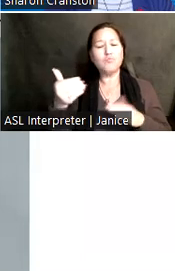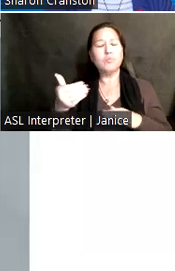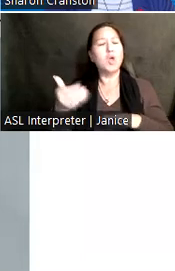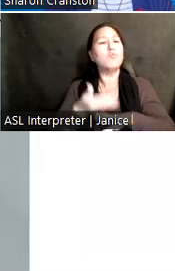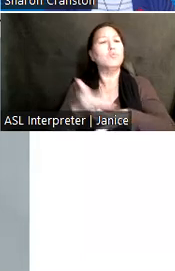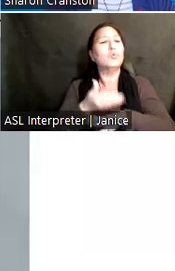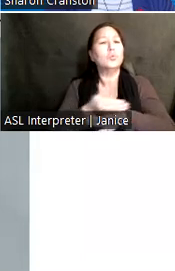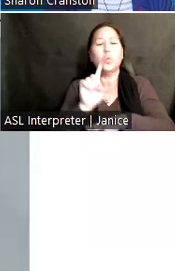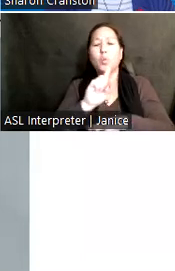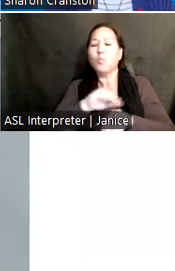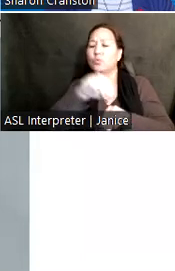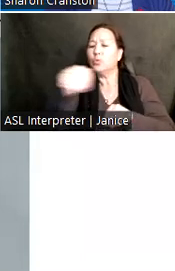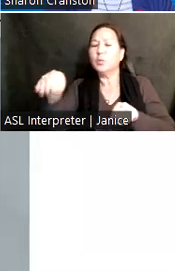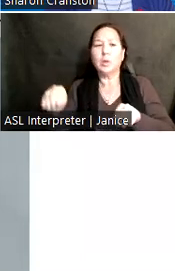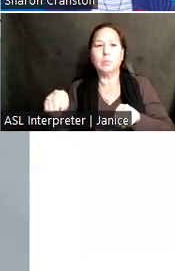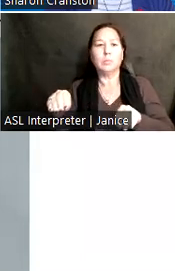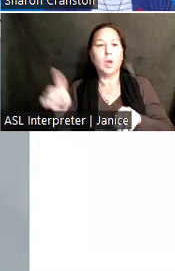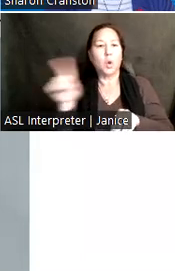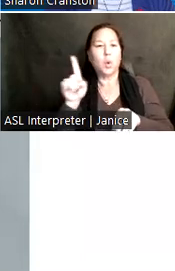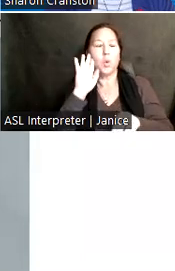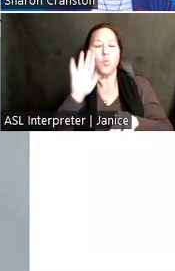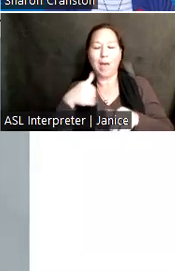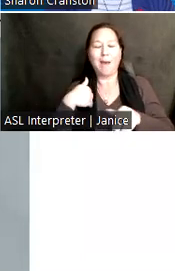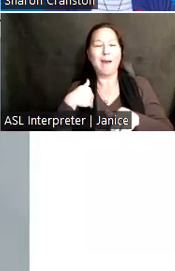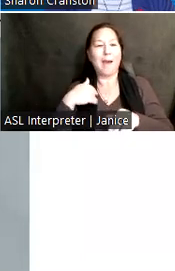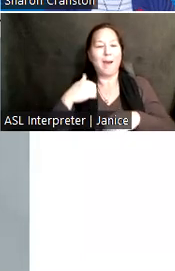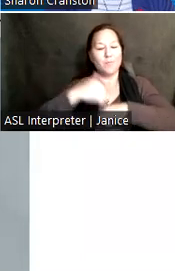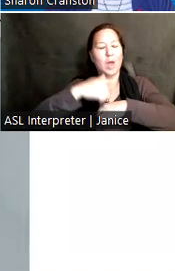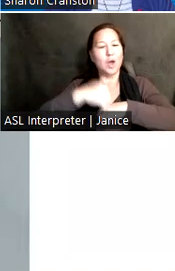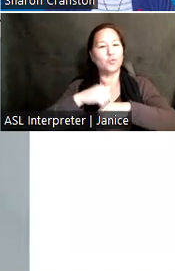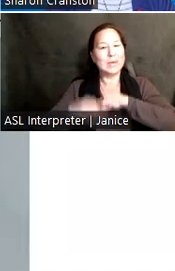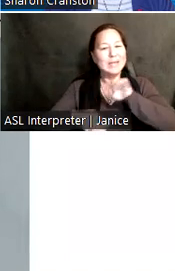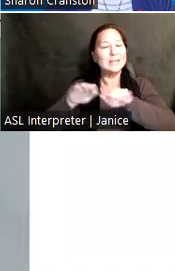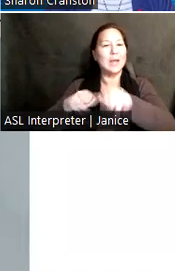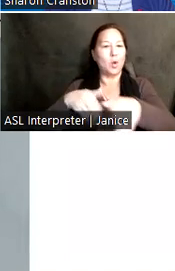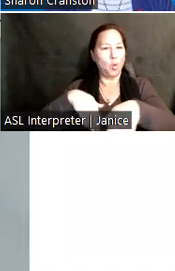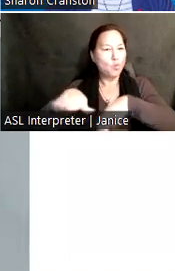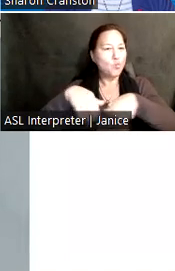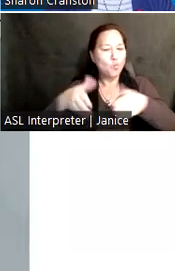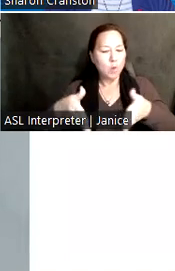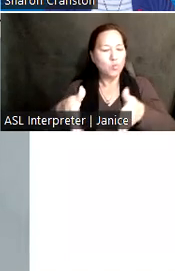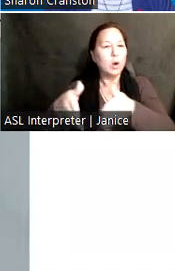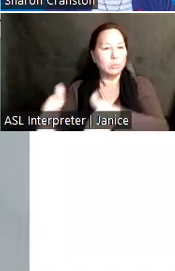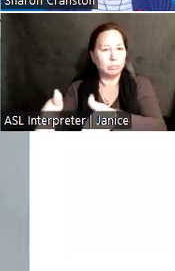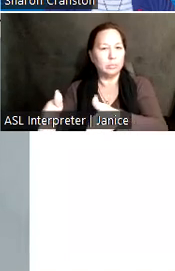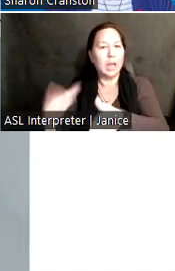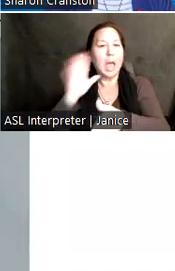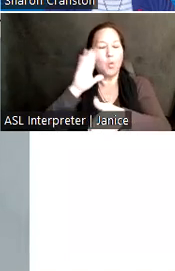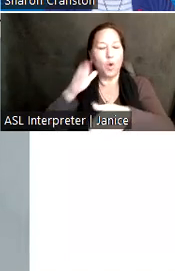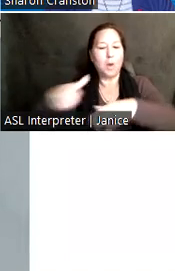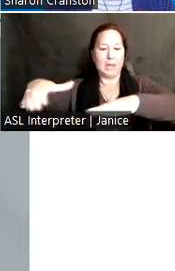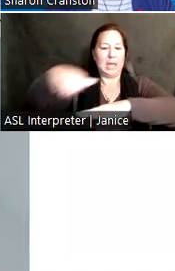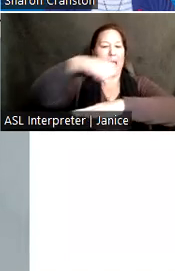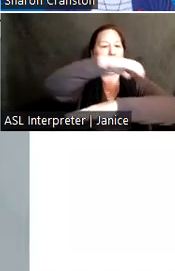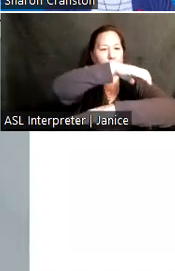there will be concrete stairs and walkways leading to a reconstructed walkway at grade, which will be covered by a canopy highlighted